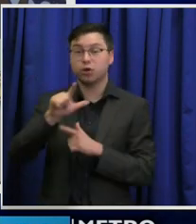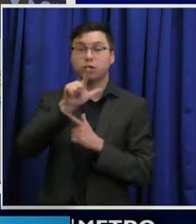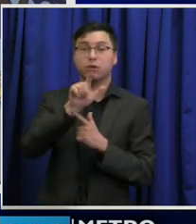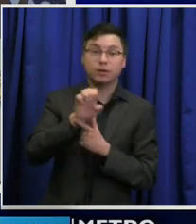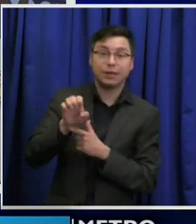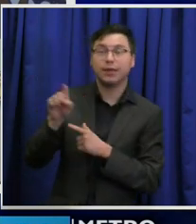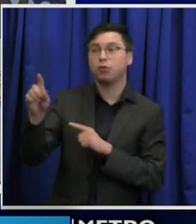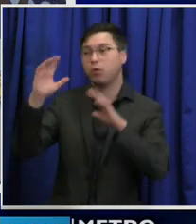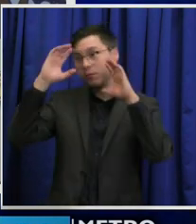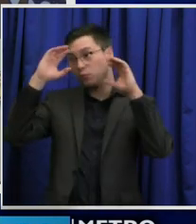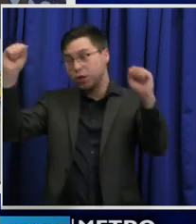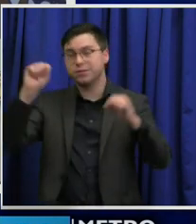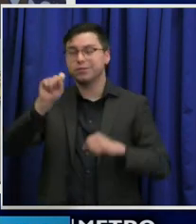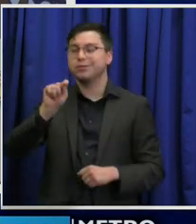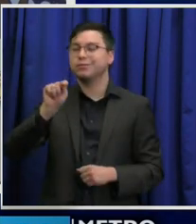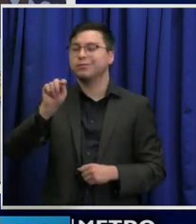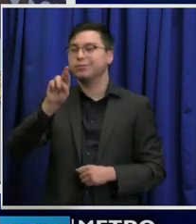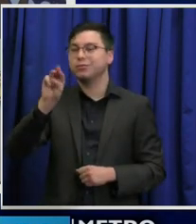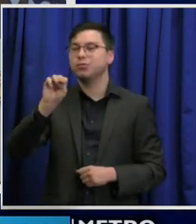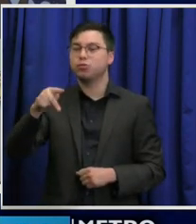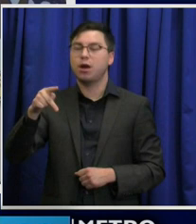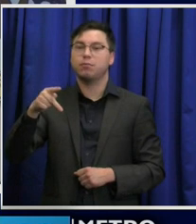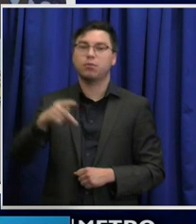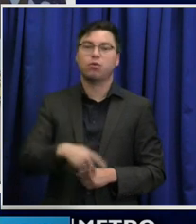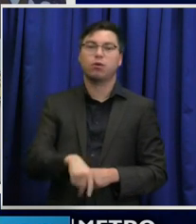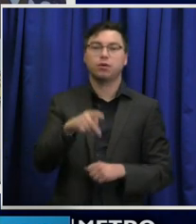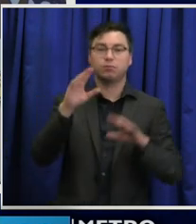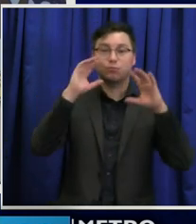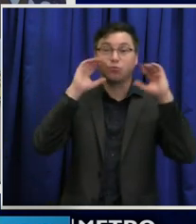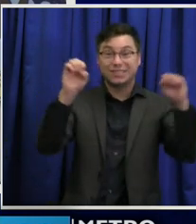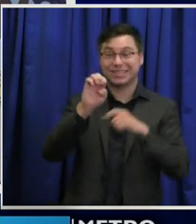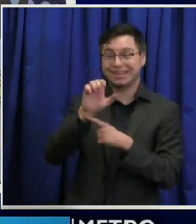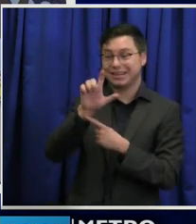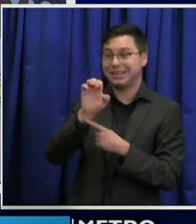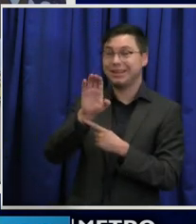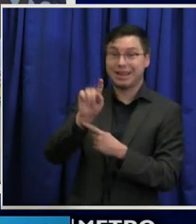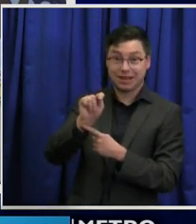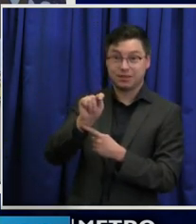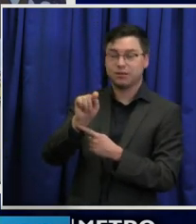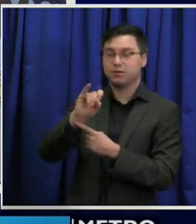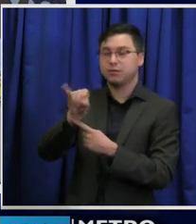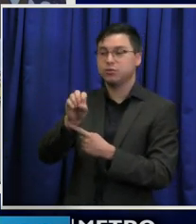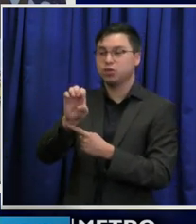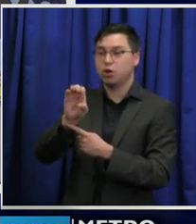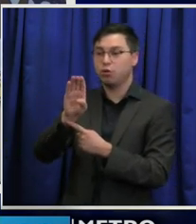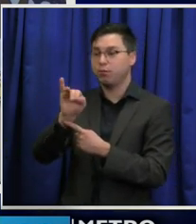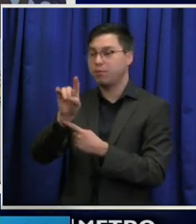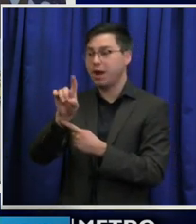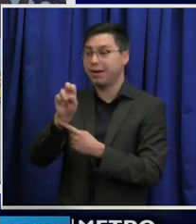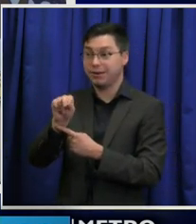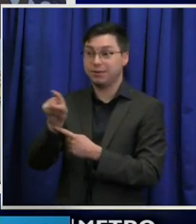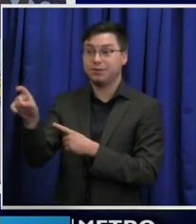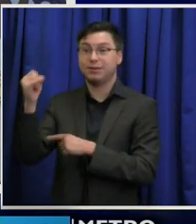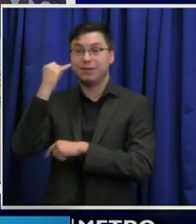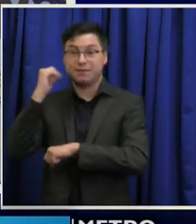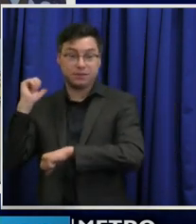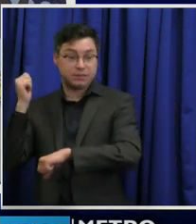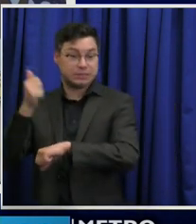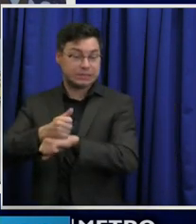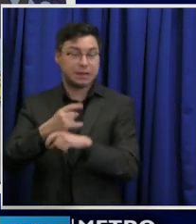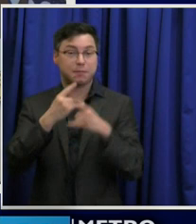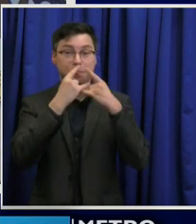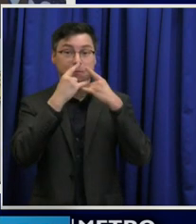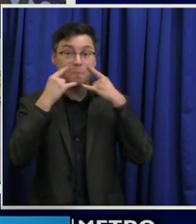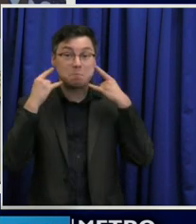or president elect Joe Biden were to initiate a mask mandate, what gives you any confidence that would make a